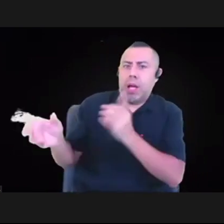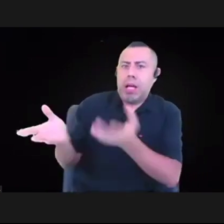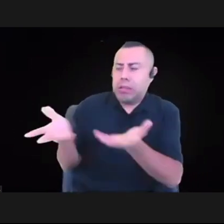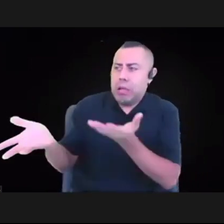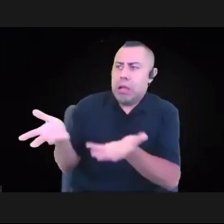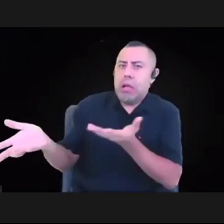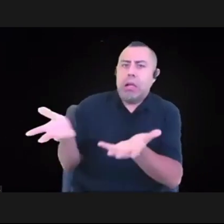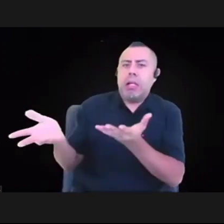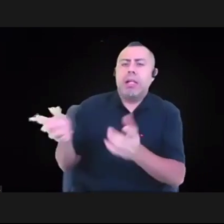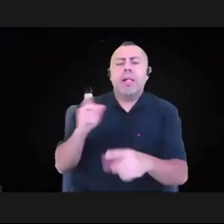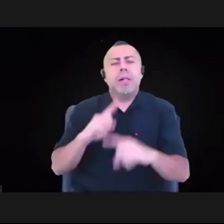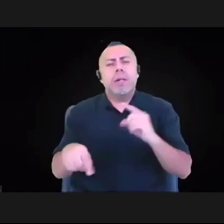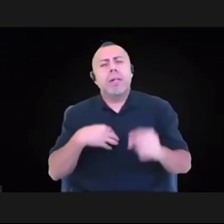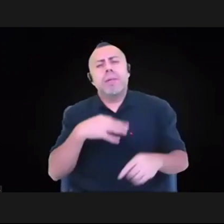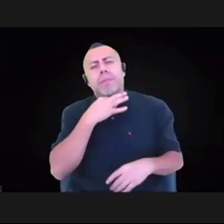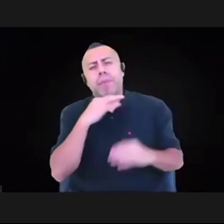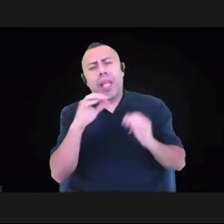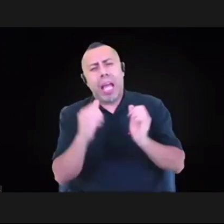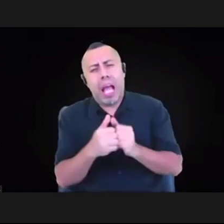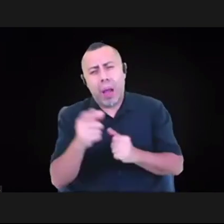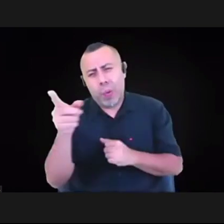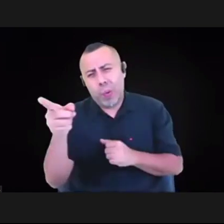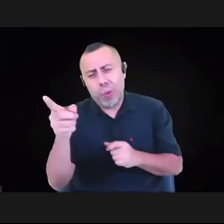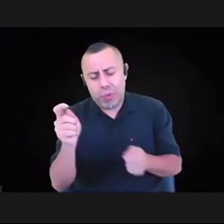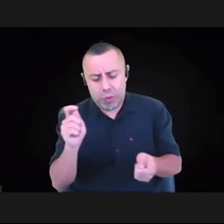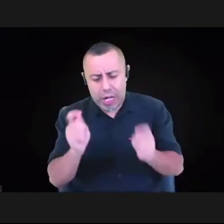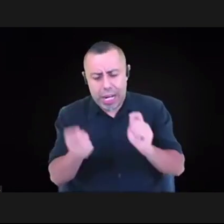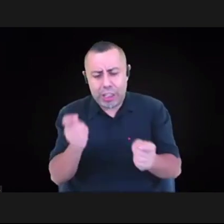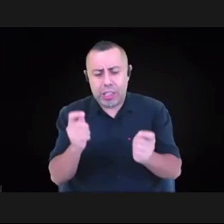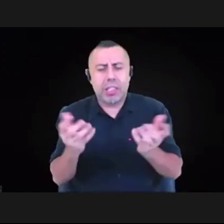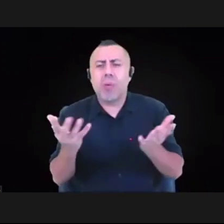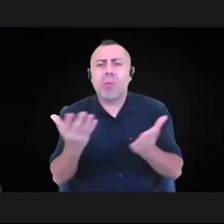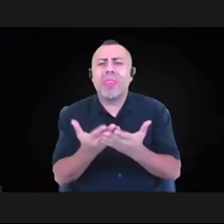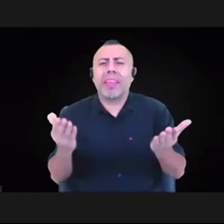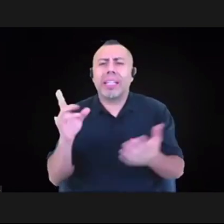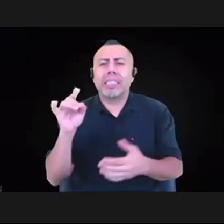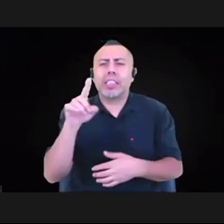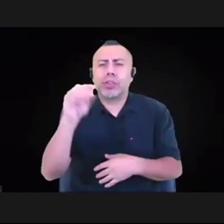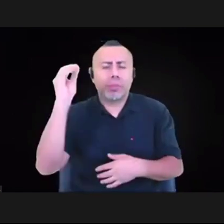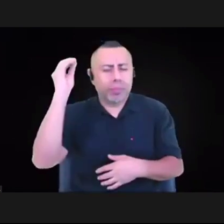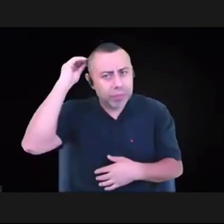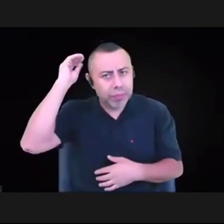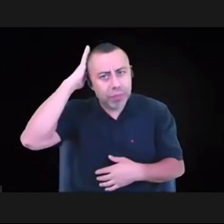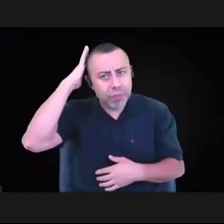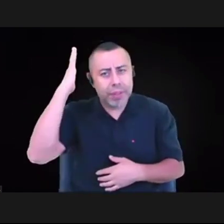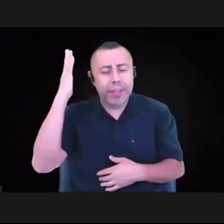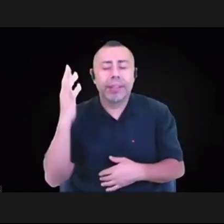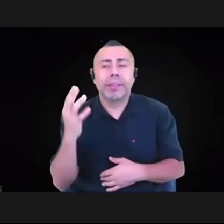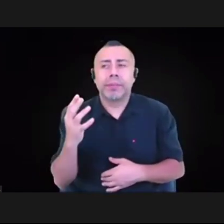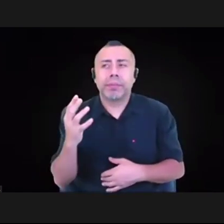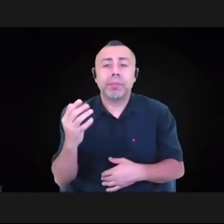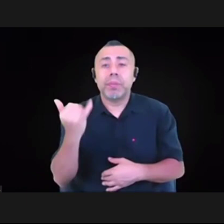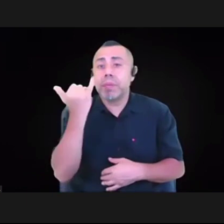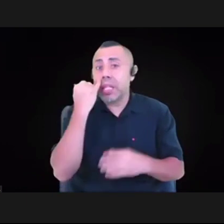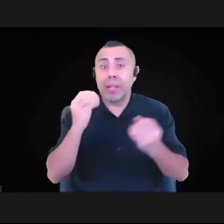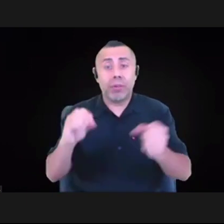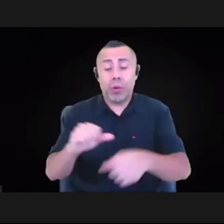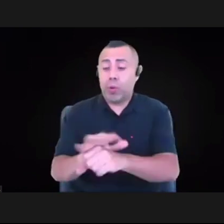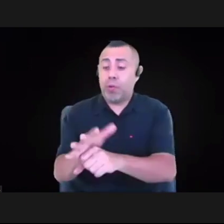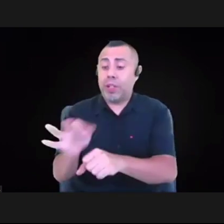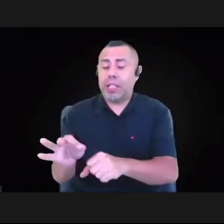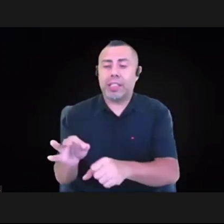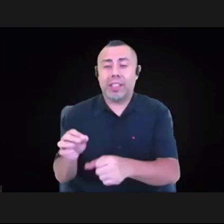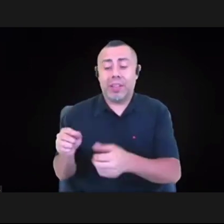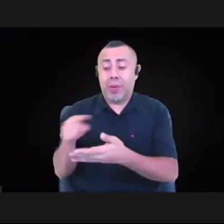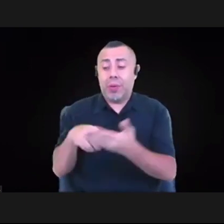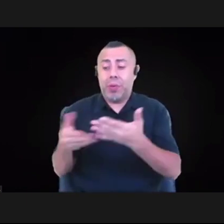adjusted and certain things that you had to keep in mind, um, that you wouldn't have had to, if COVID-19 wasn't a part of the equation.